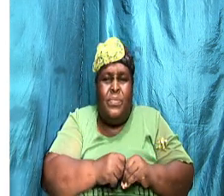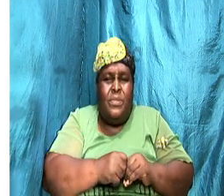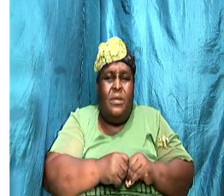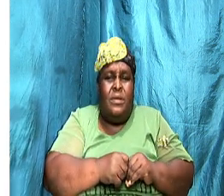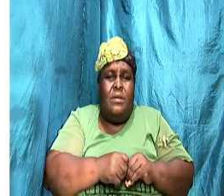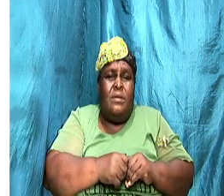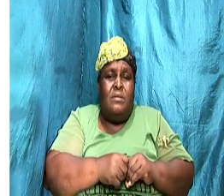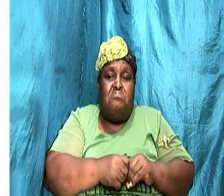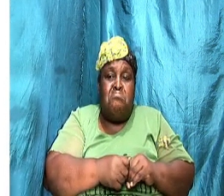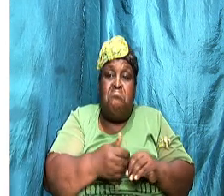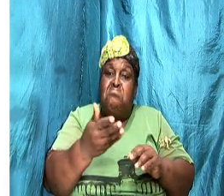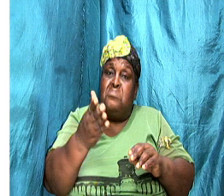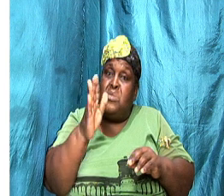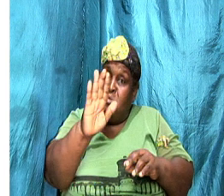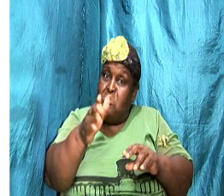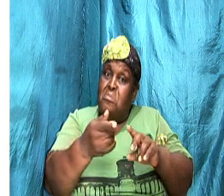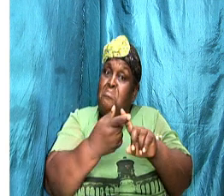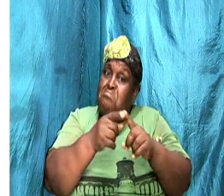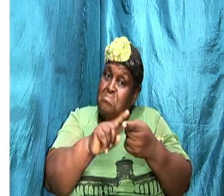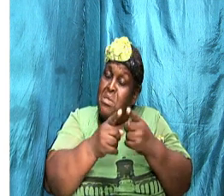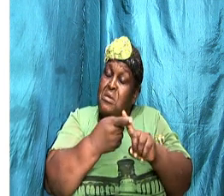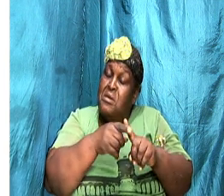find somebody that will listen to them.